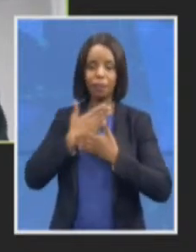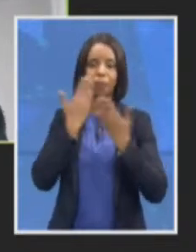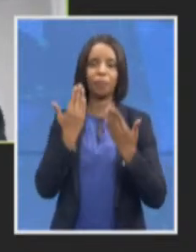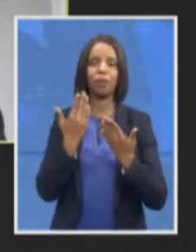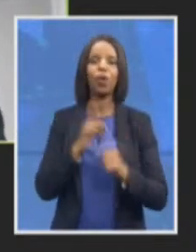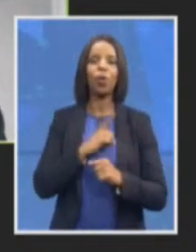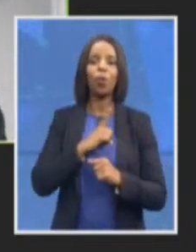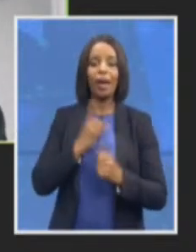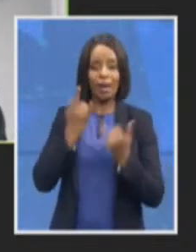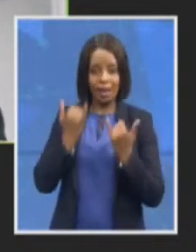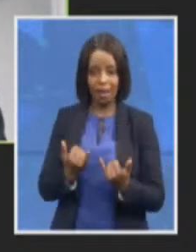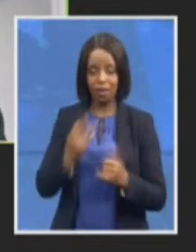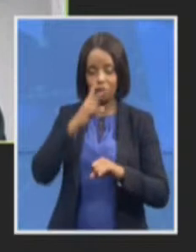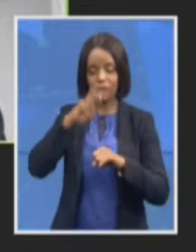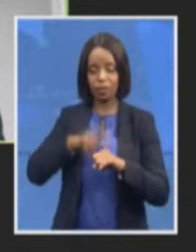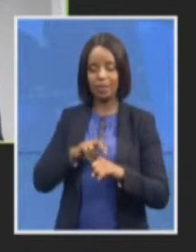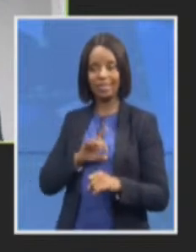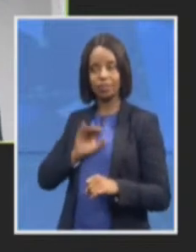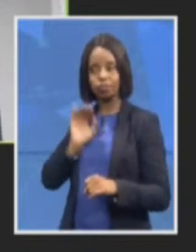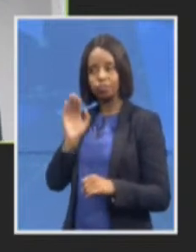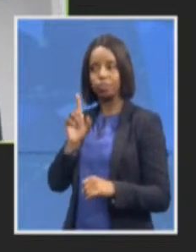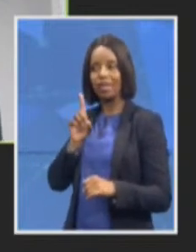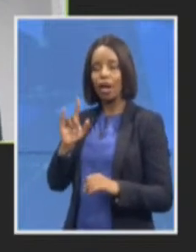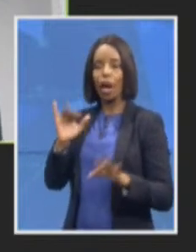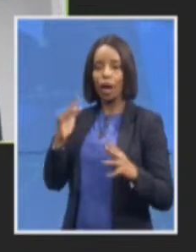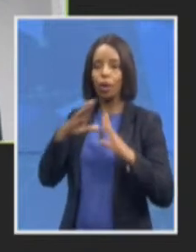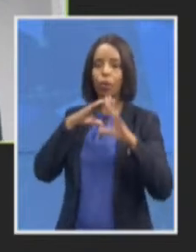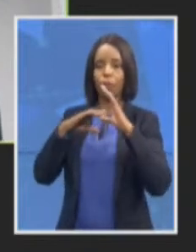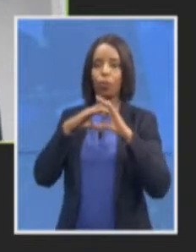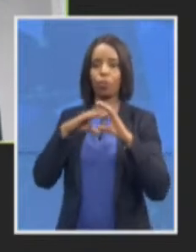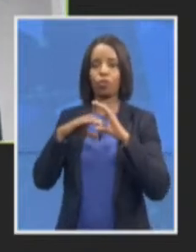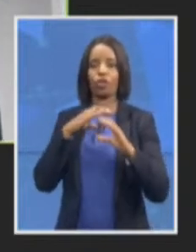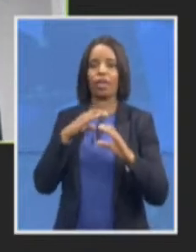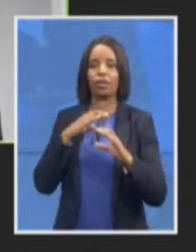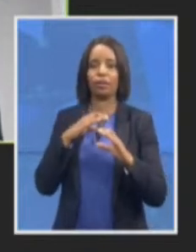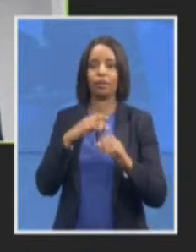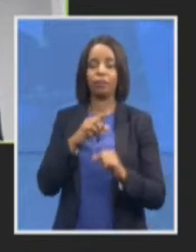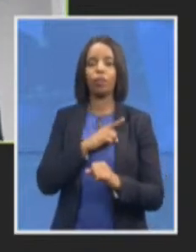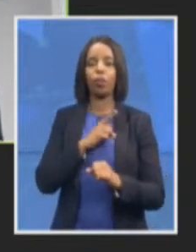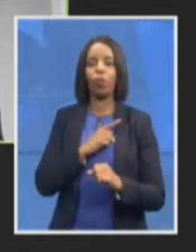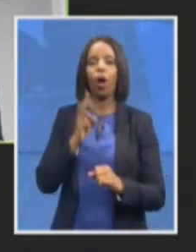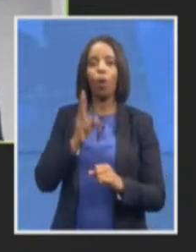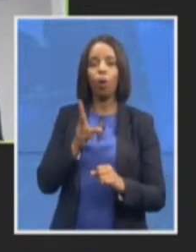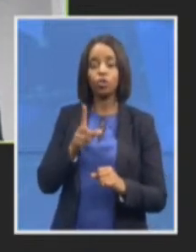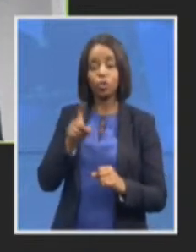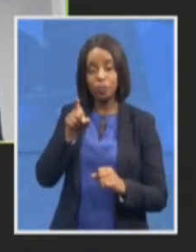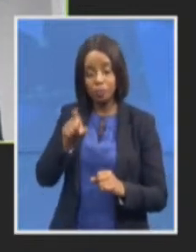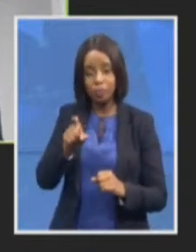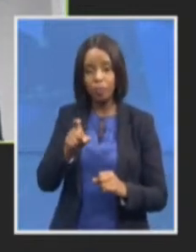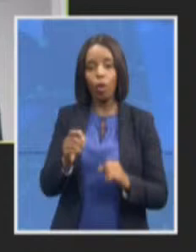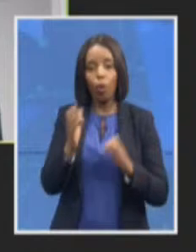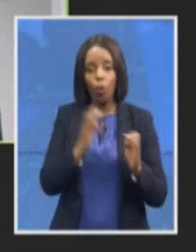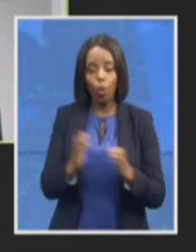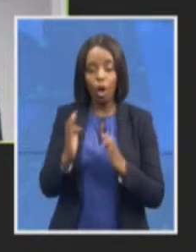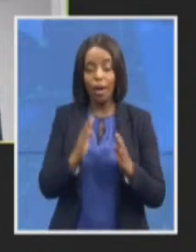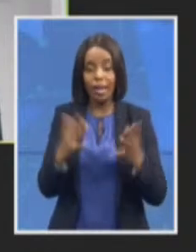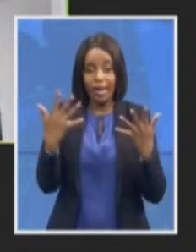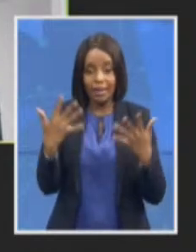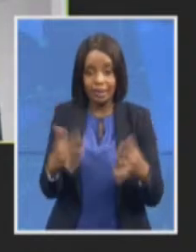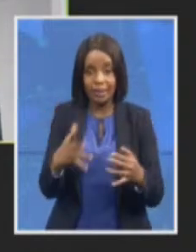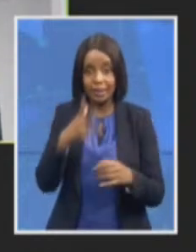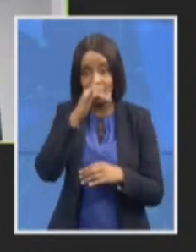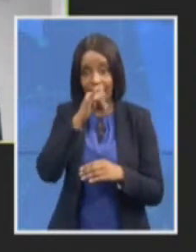pockets and there is a smattering of organized crime cases that are coming through and perhaps a good example of that is